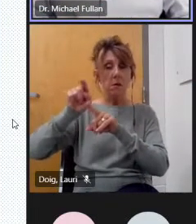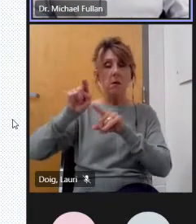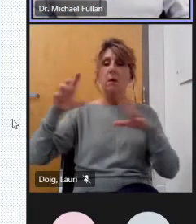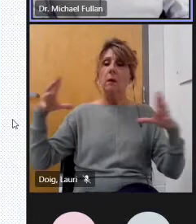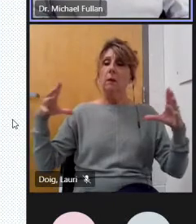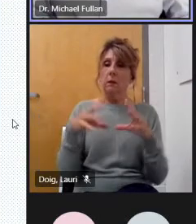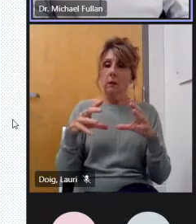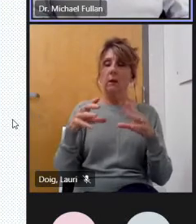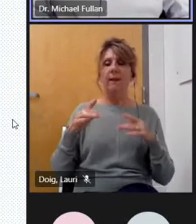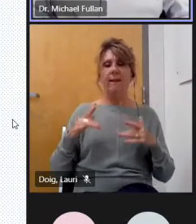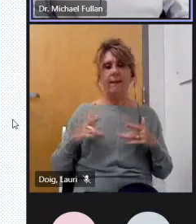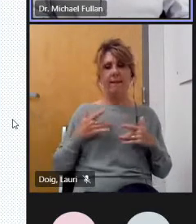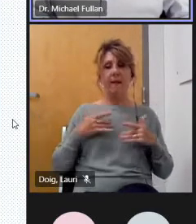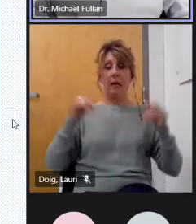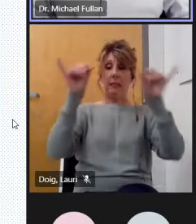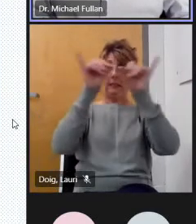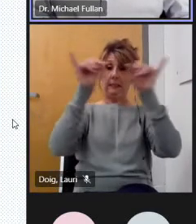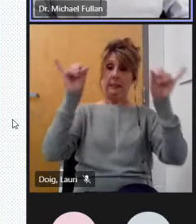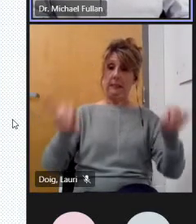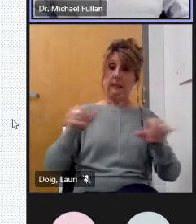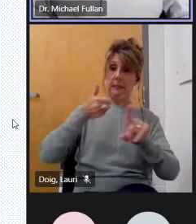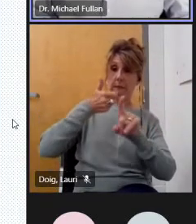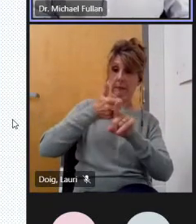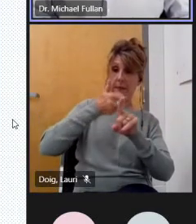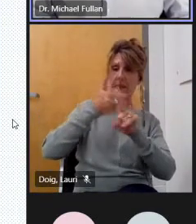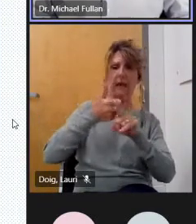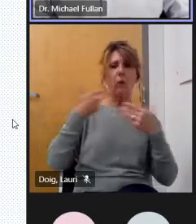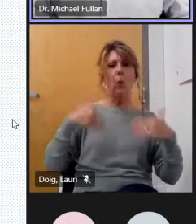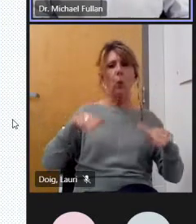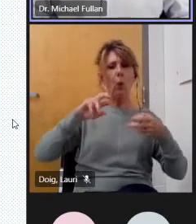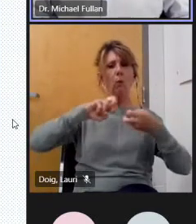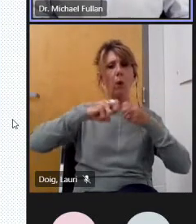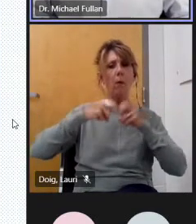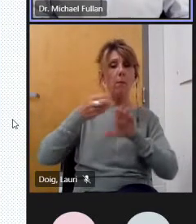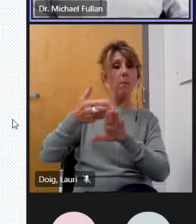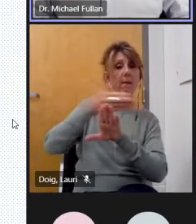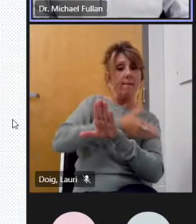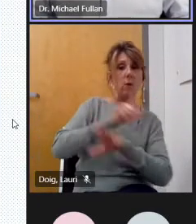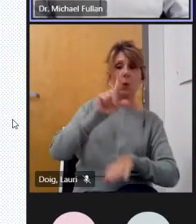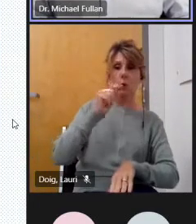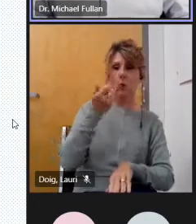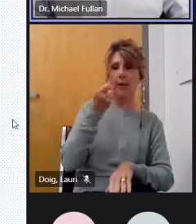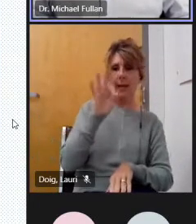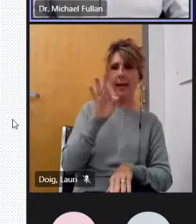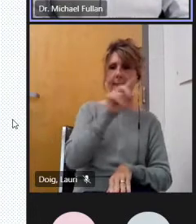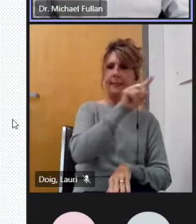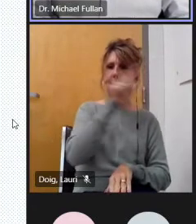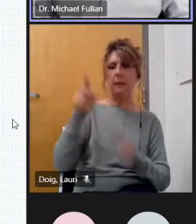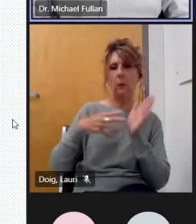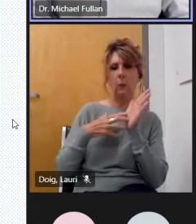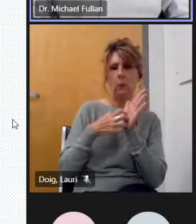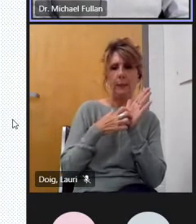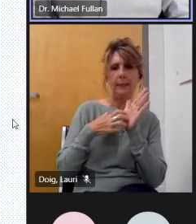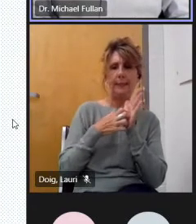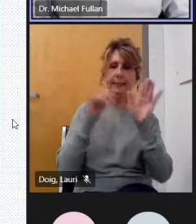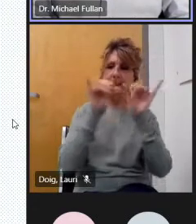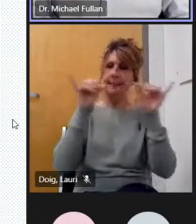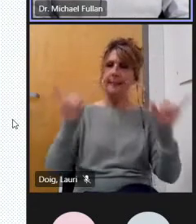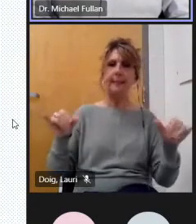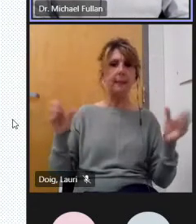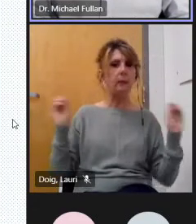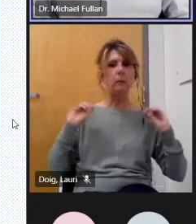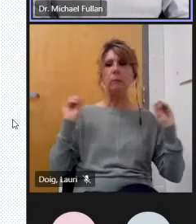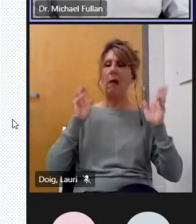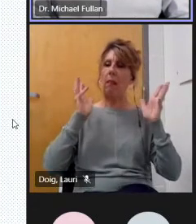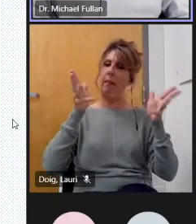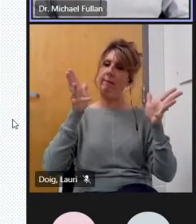system was in trouble in 2019 and before prior to cobit it should have there should have been action then but now cobit is giving